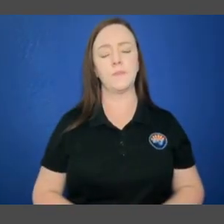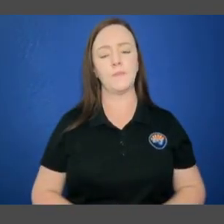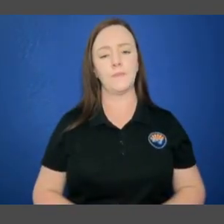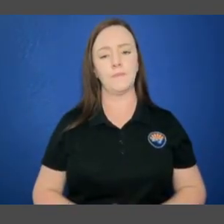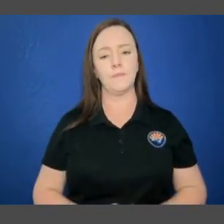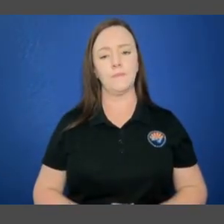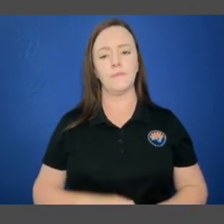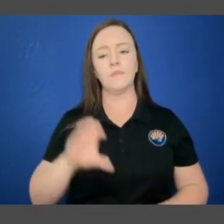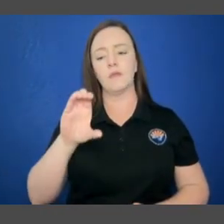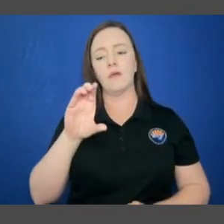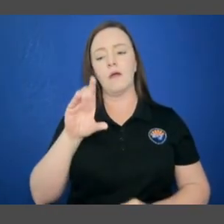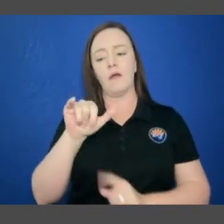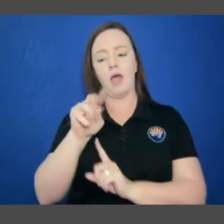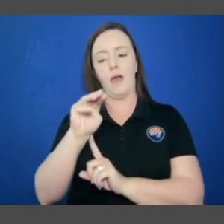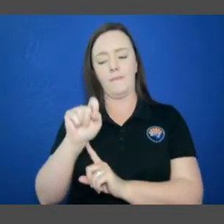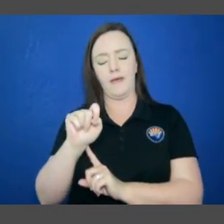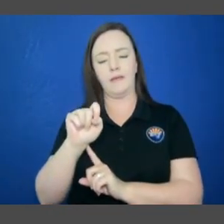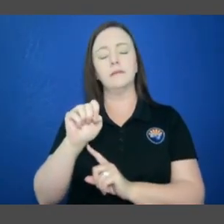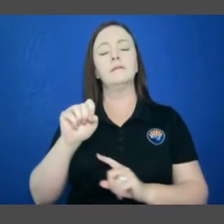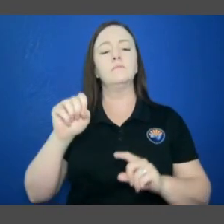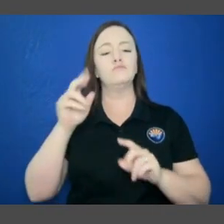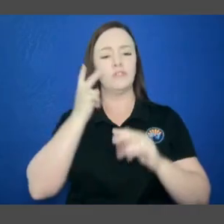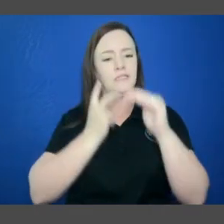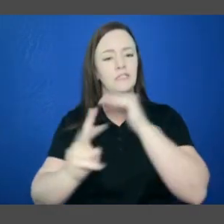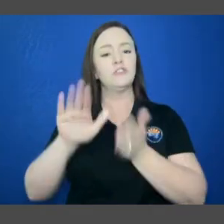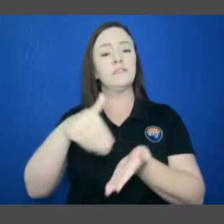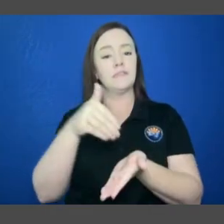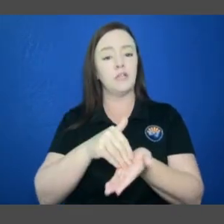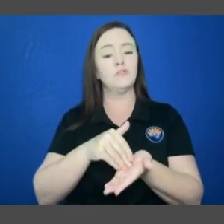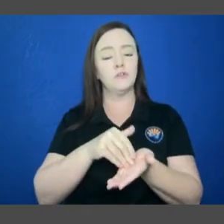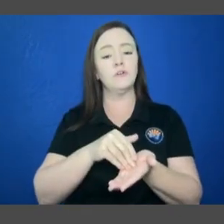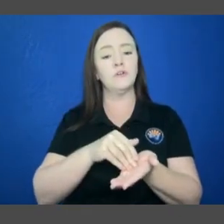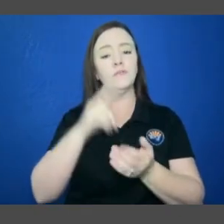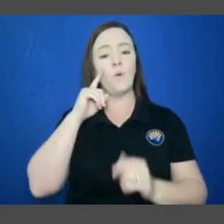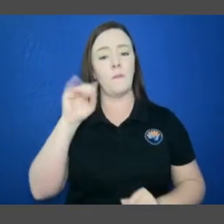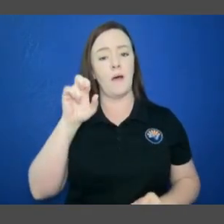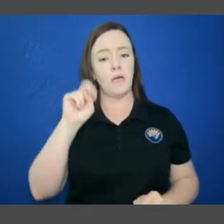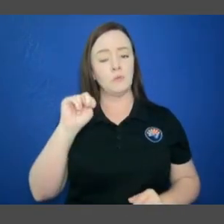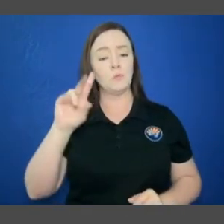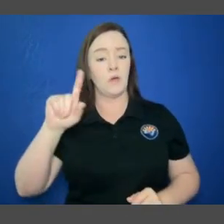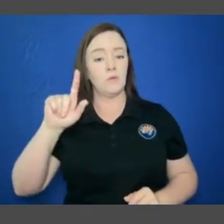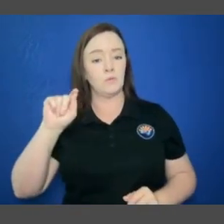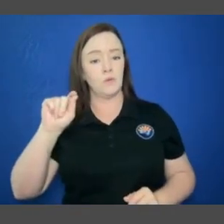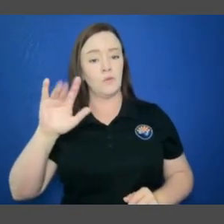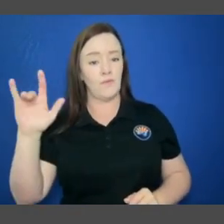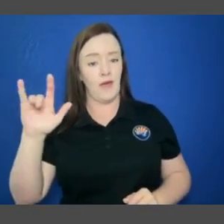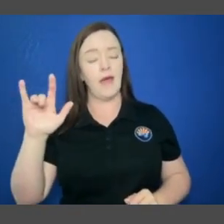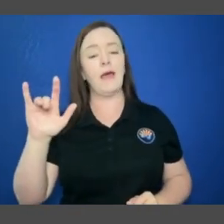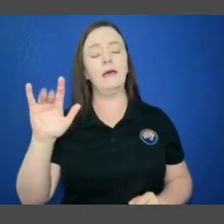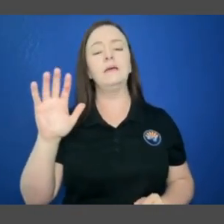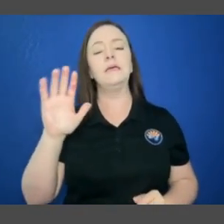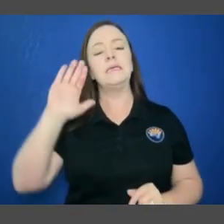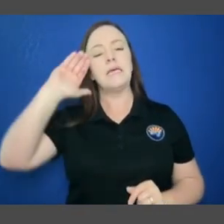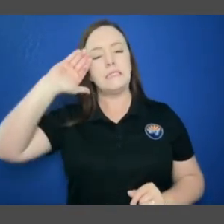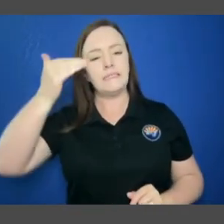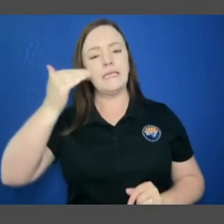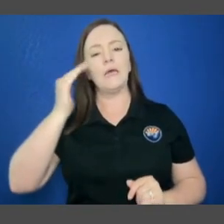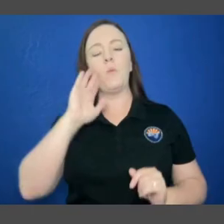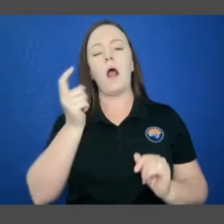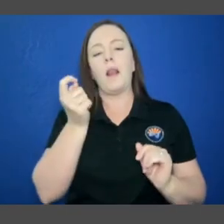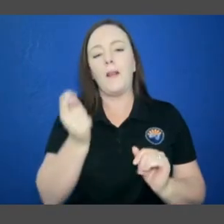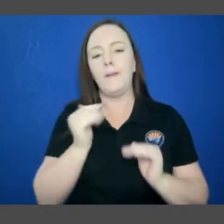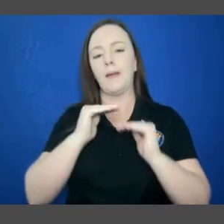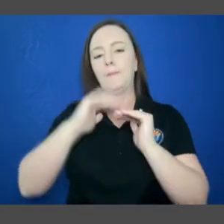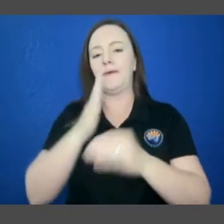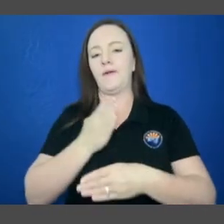The Climate Prediction Center precipitation outlook for this monsoon favors a slight tilt towards above